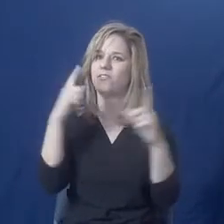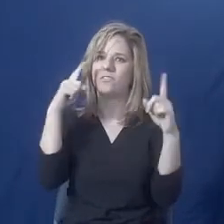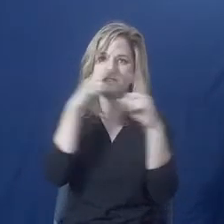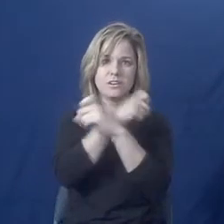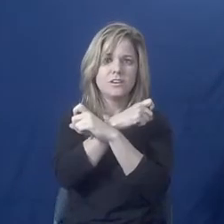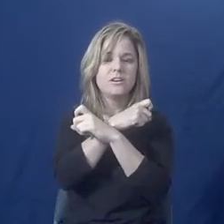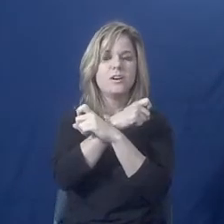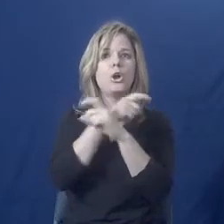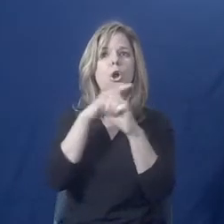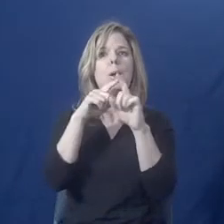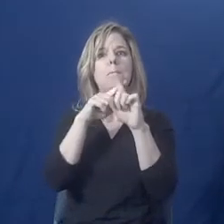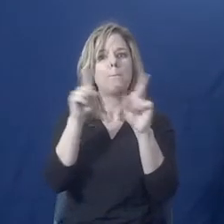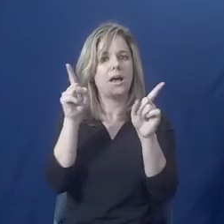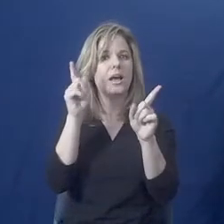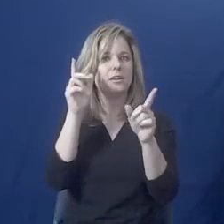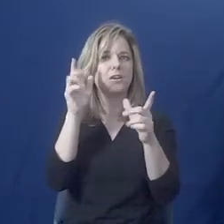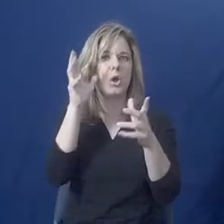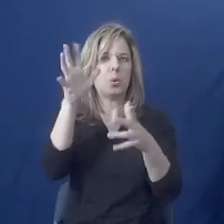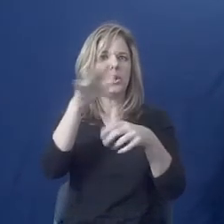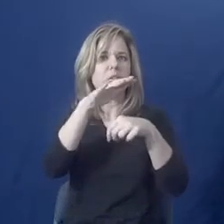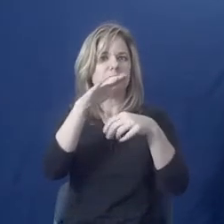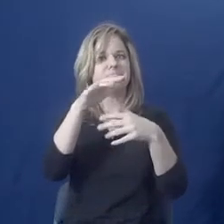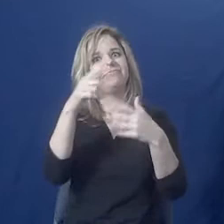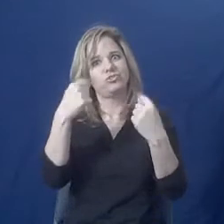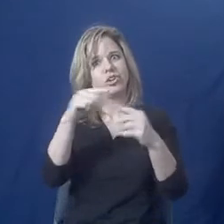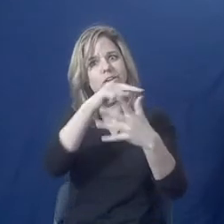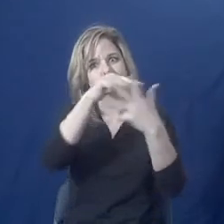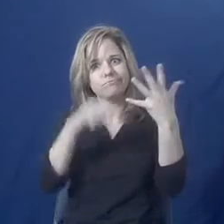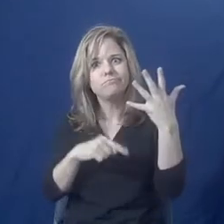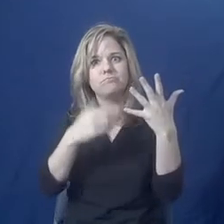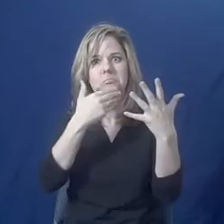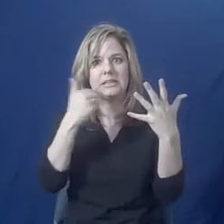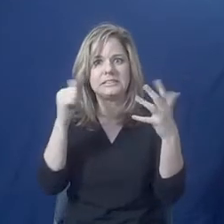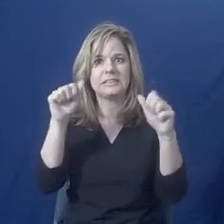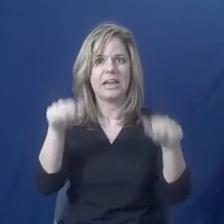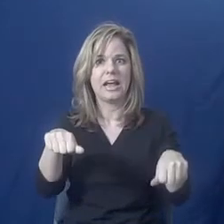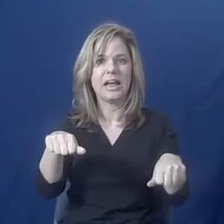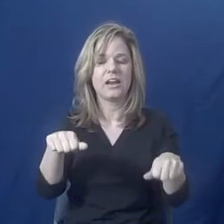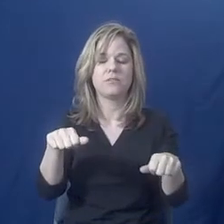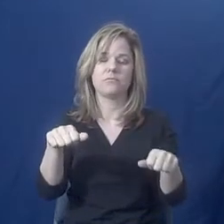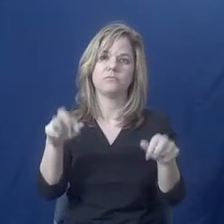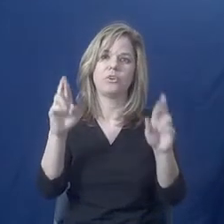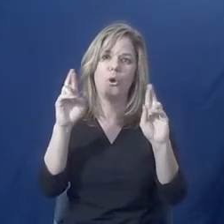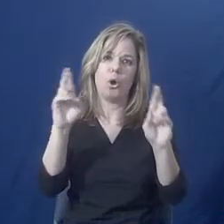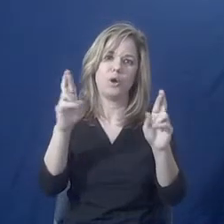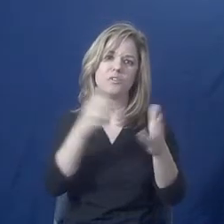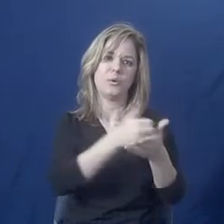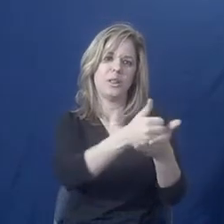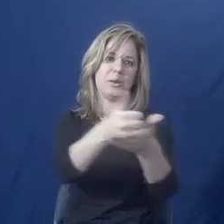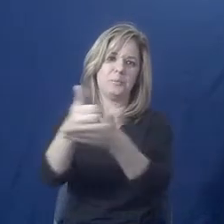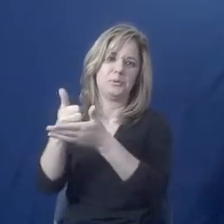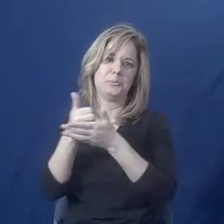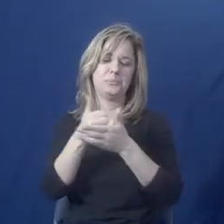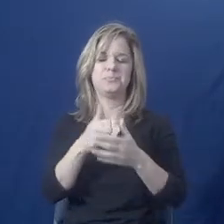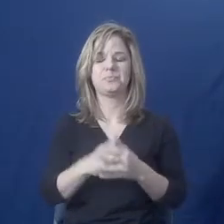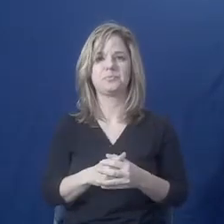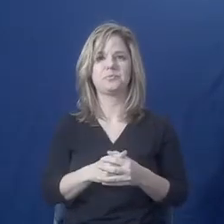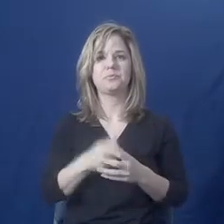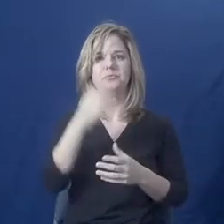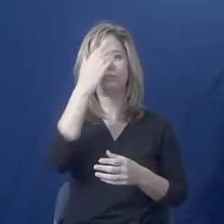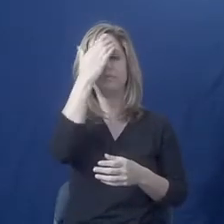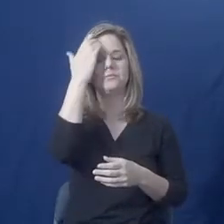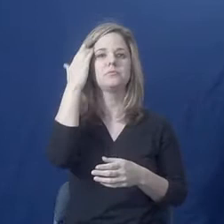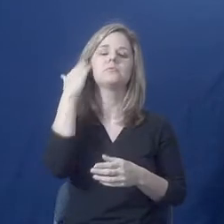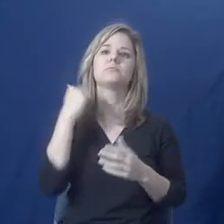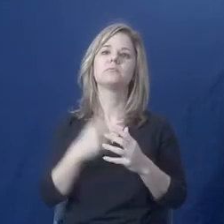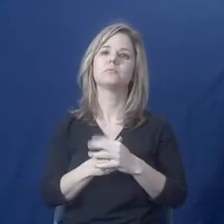but I'm going to cover some of the topics today, and hopefully that will help some people who are listening.